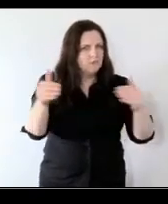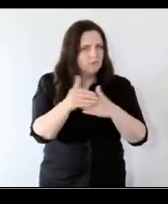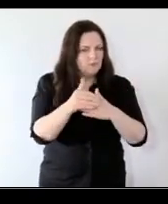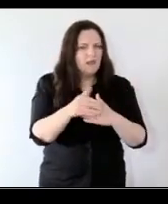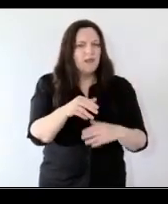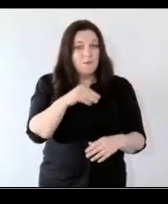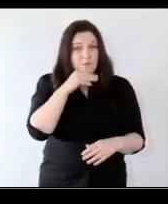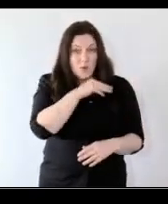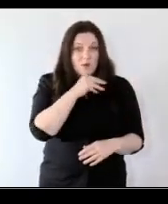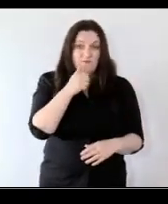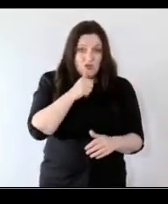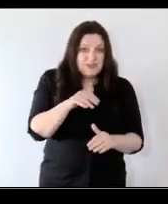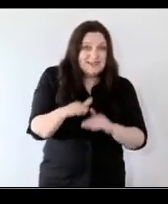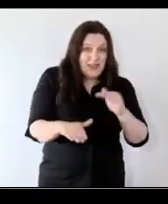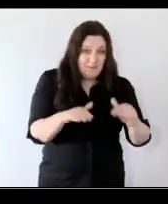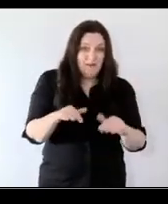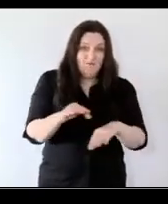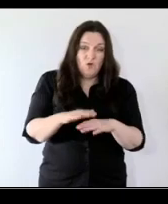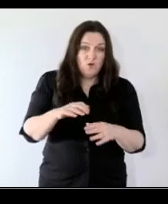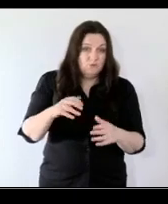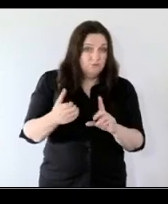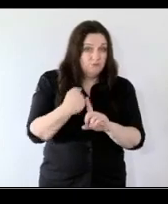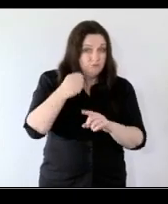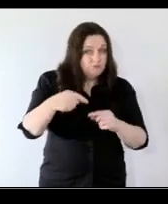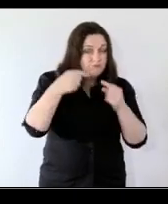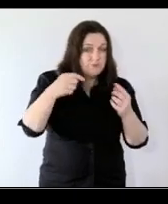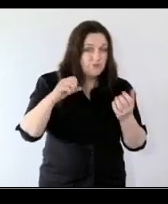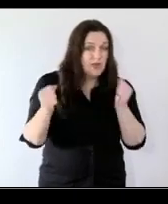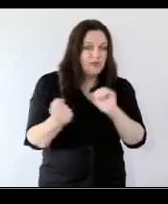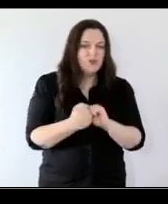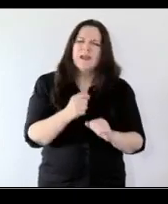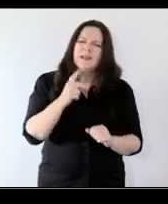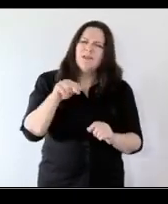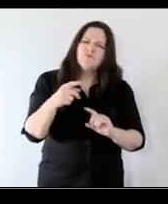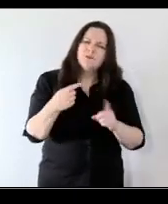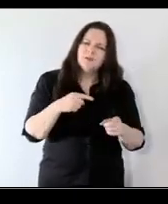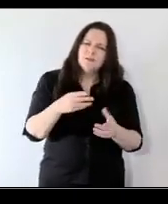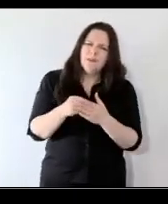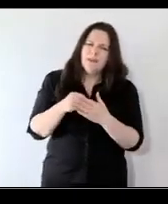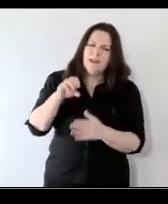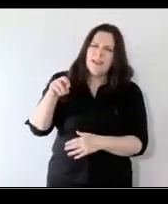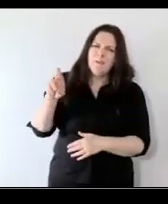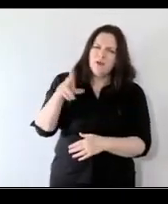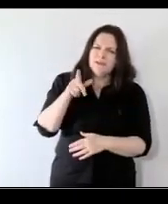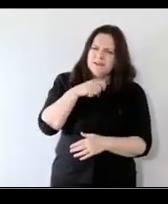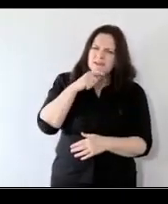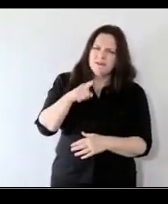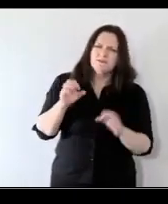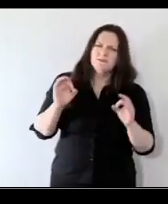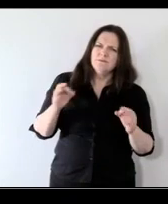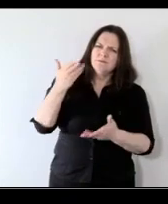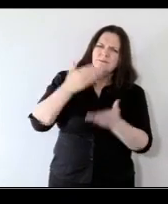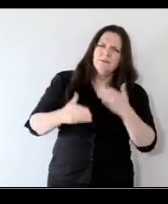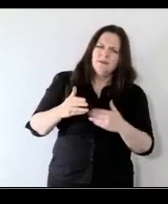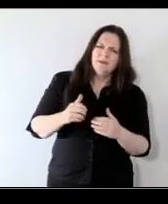first step to tackling change um can i respond to something even said i was thinking she spoke so eloquently